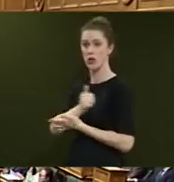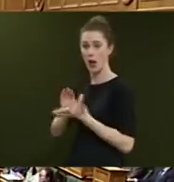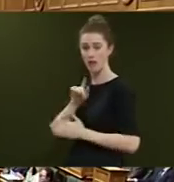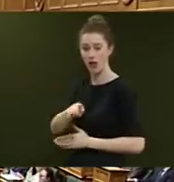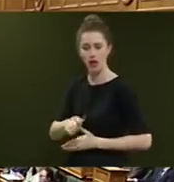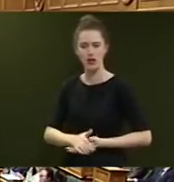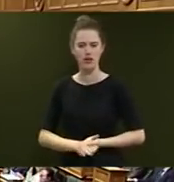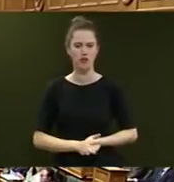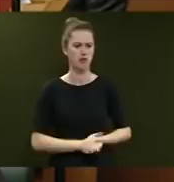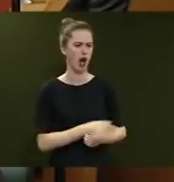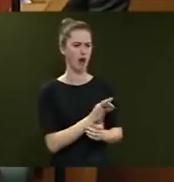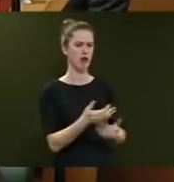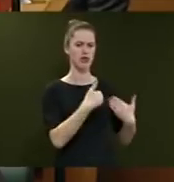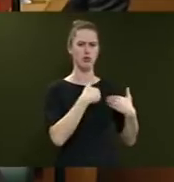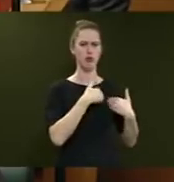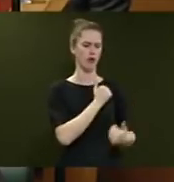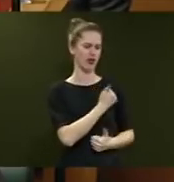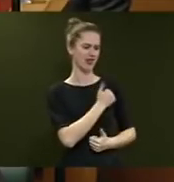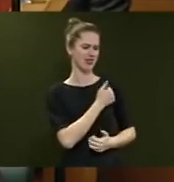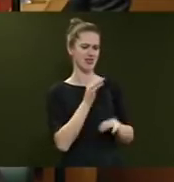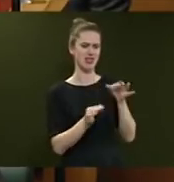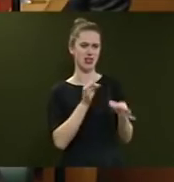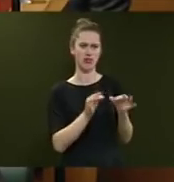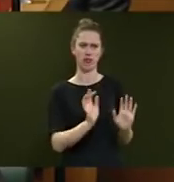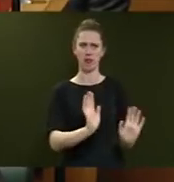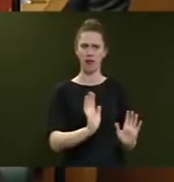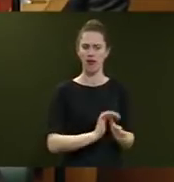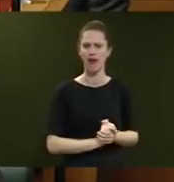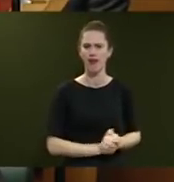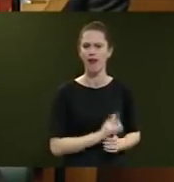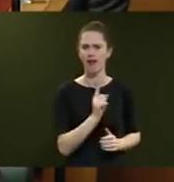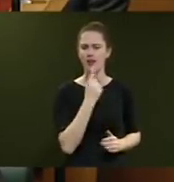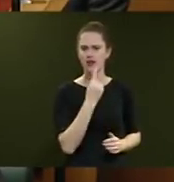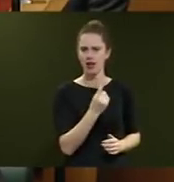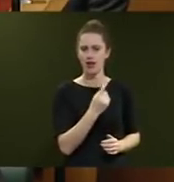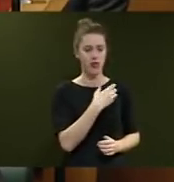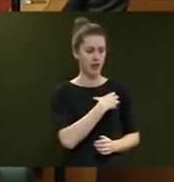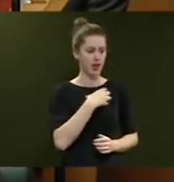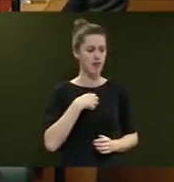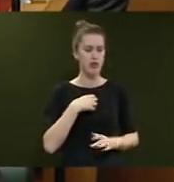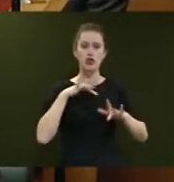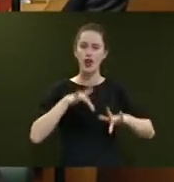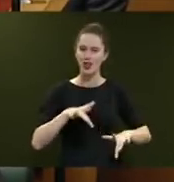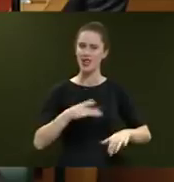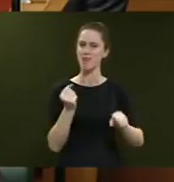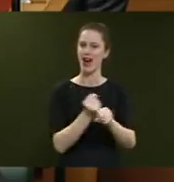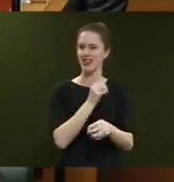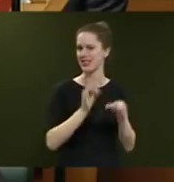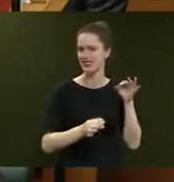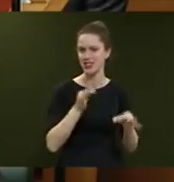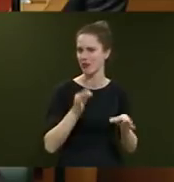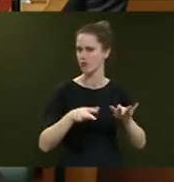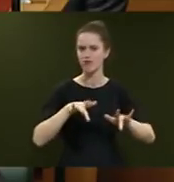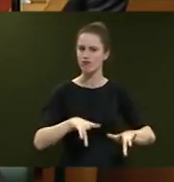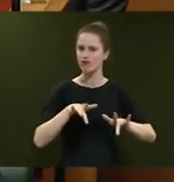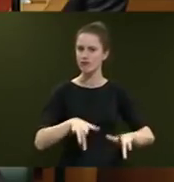Mr Speaker, I'm not responsible for what the Canadians decide to do. But what I would say is that the government has not made any decisions at this